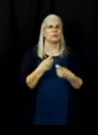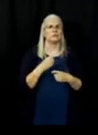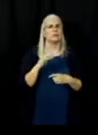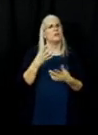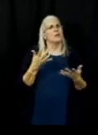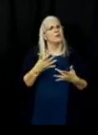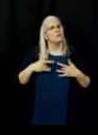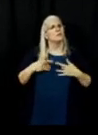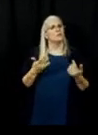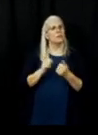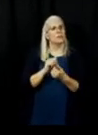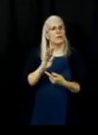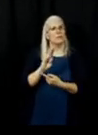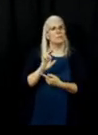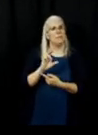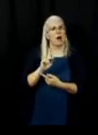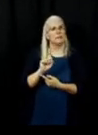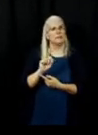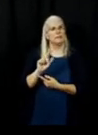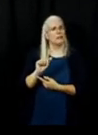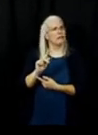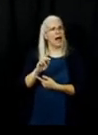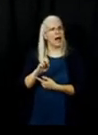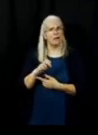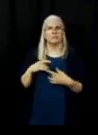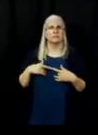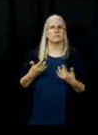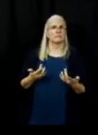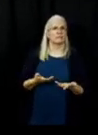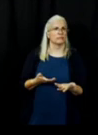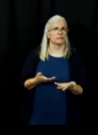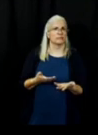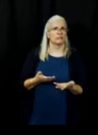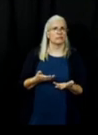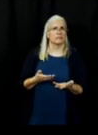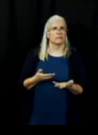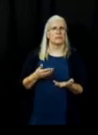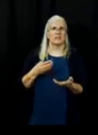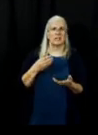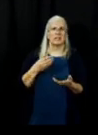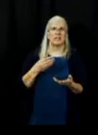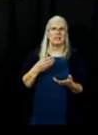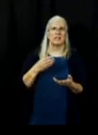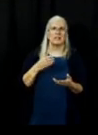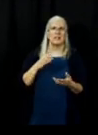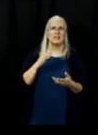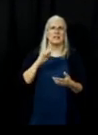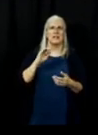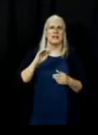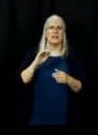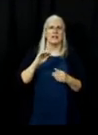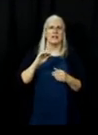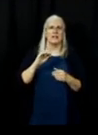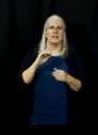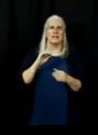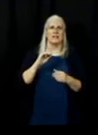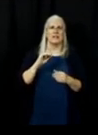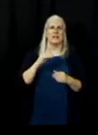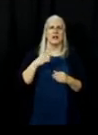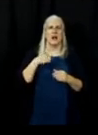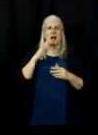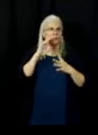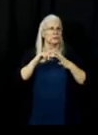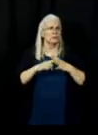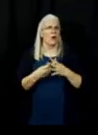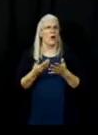Meadow Valley there may have been some connectivity problems when I was going over my initial report so I'll start that one again so